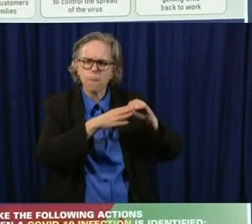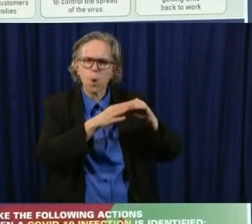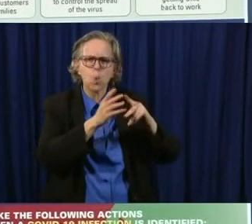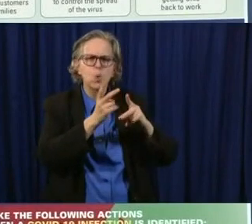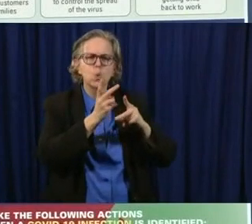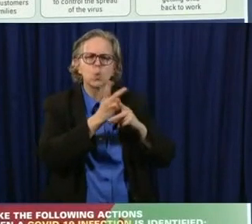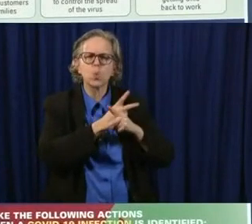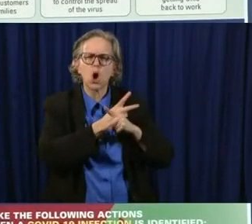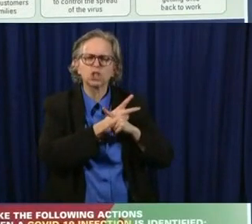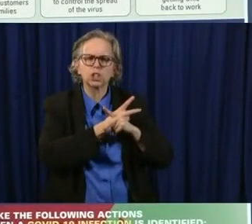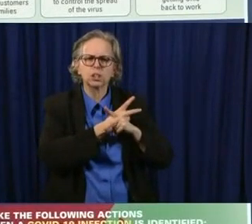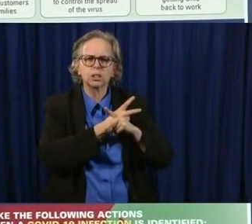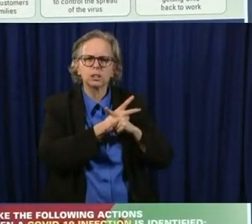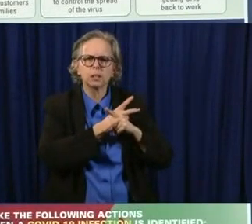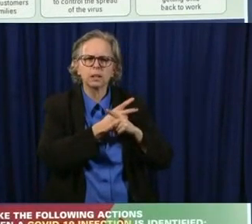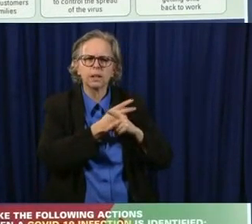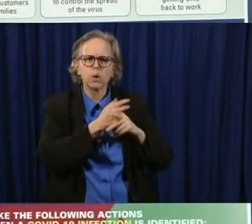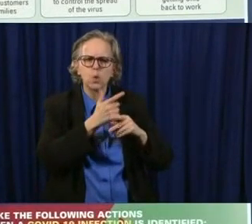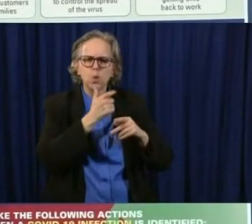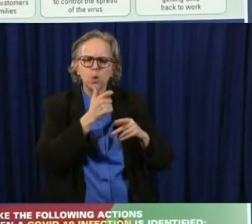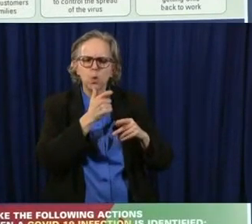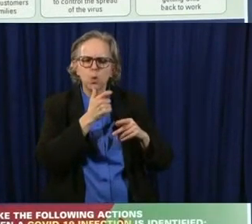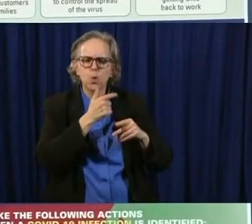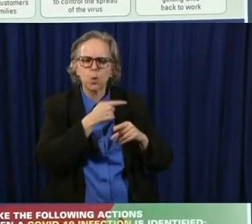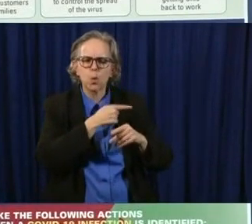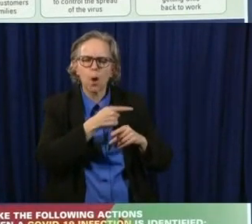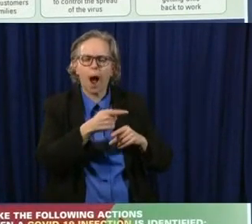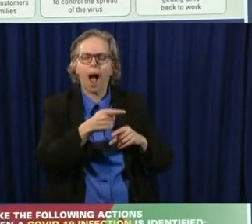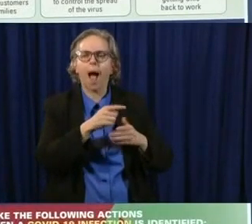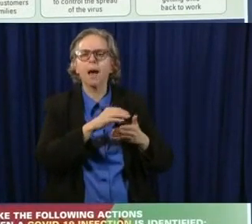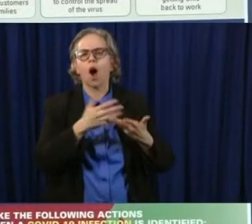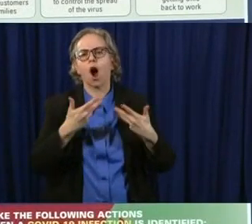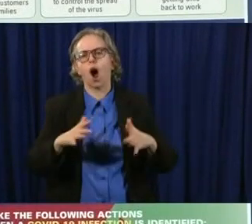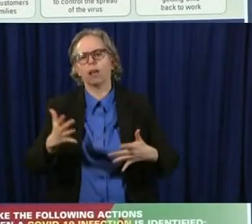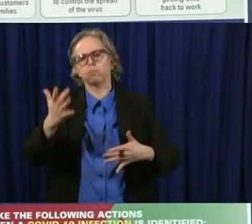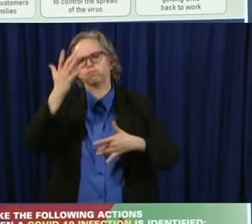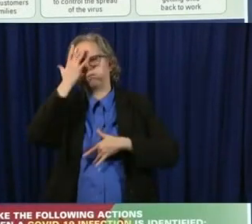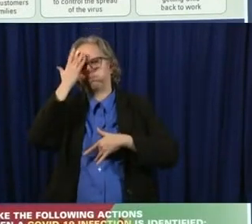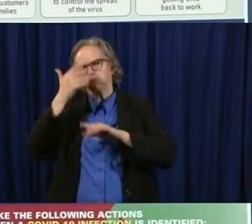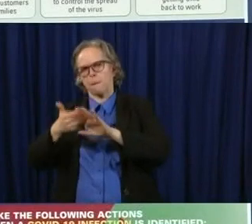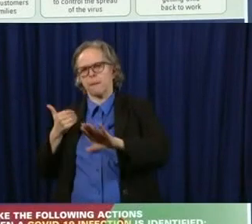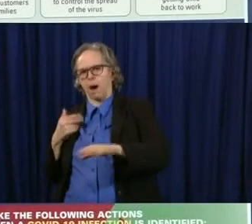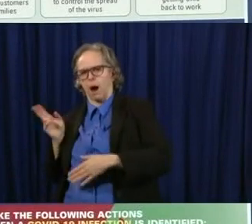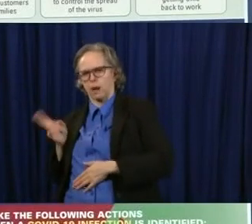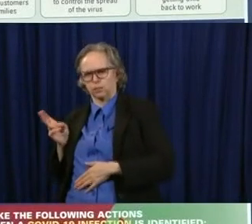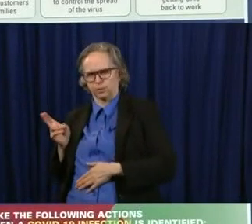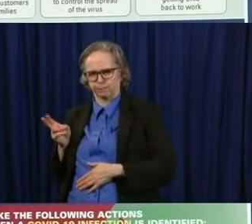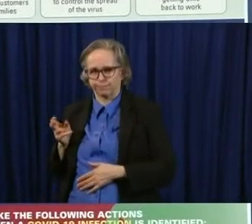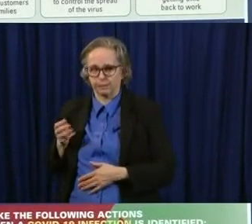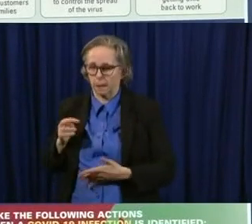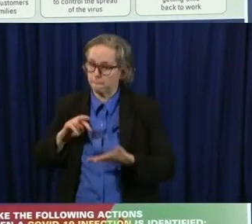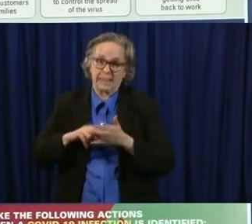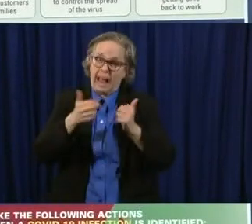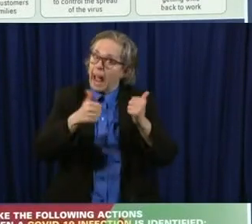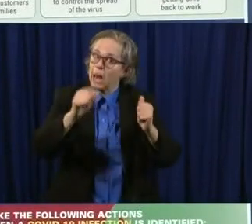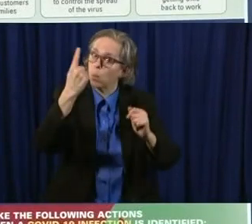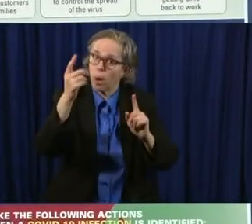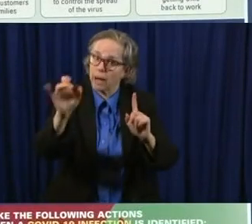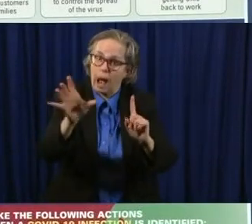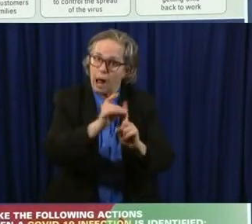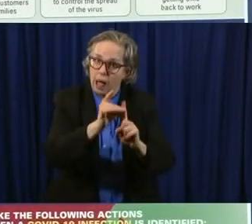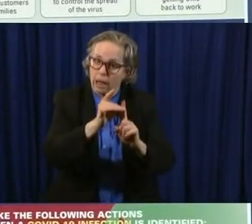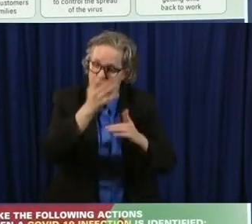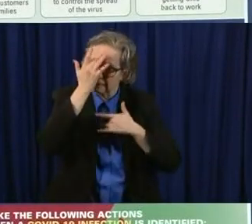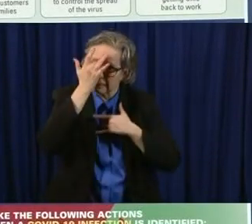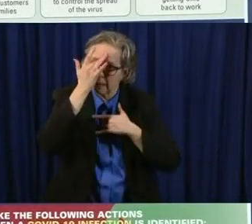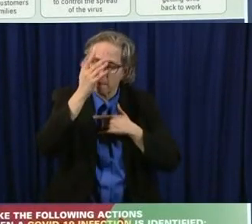Um, anybody can get this, it would appear, and anyone can be ill. And